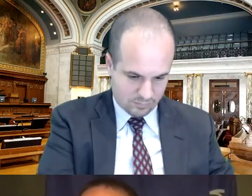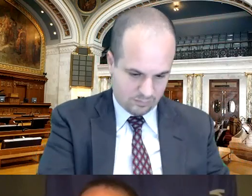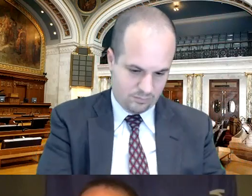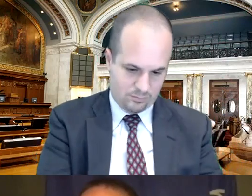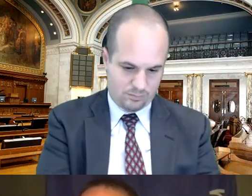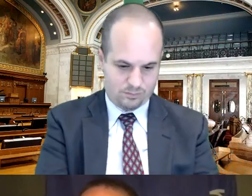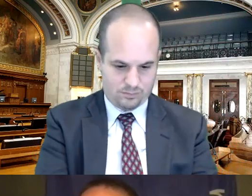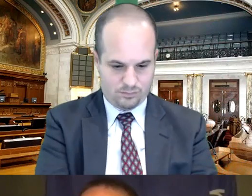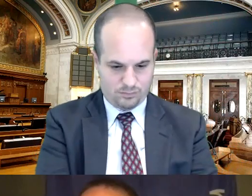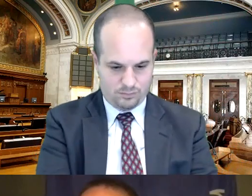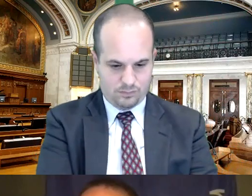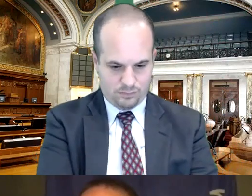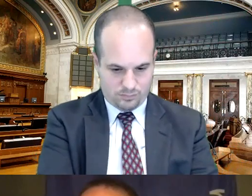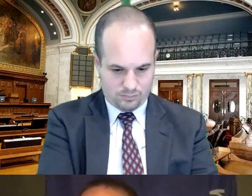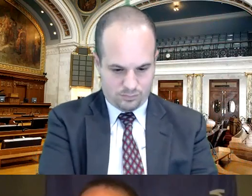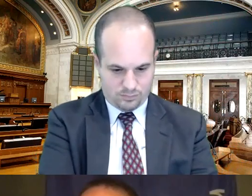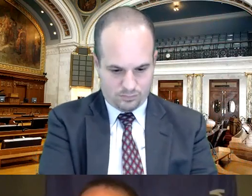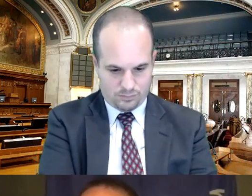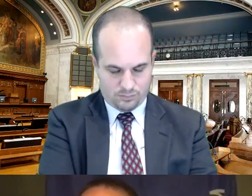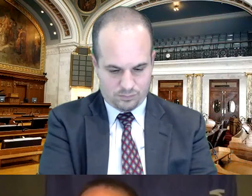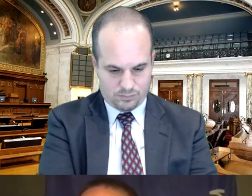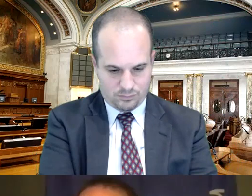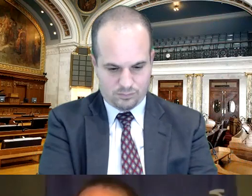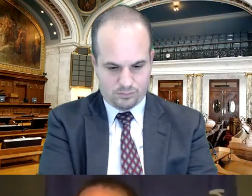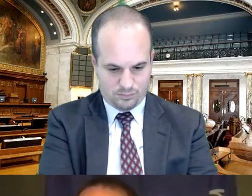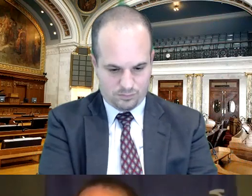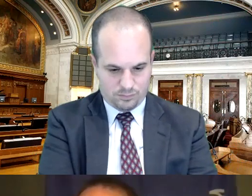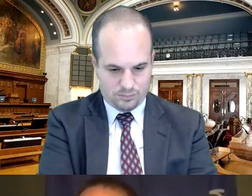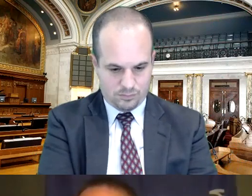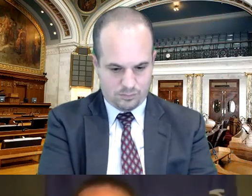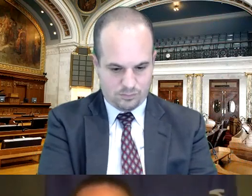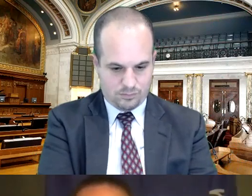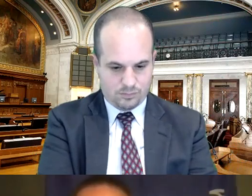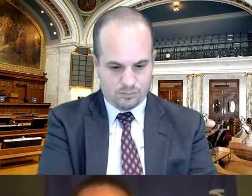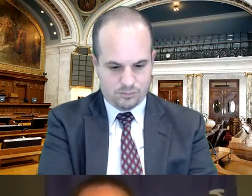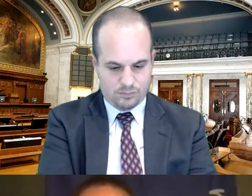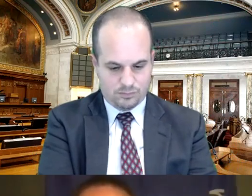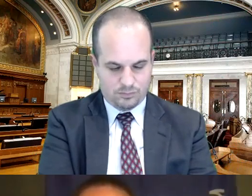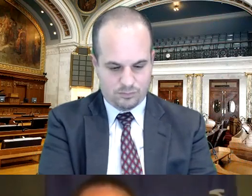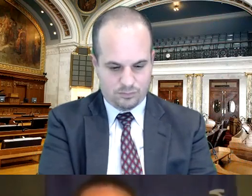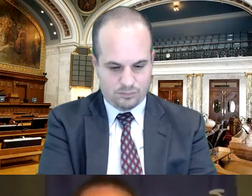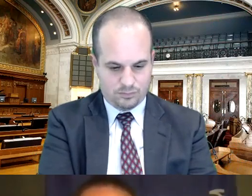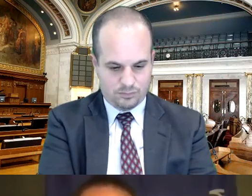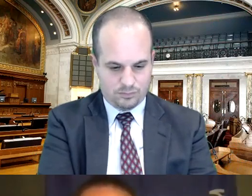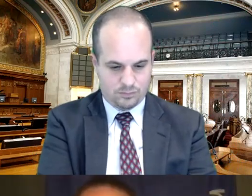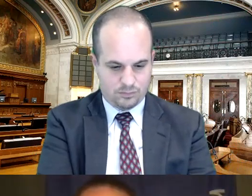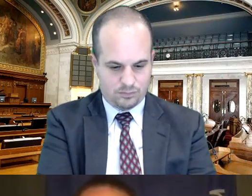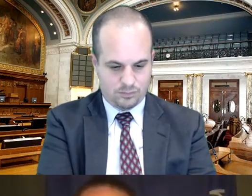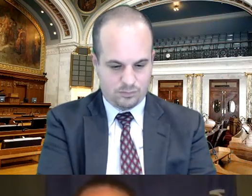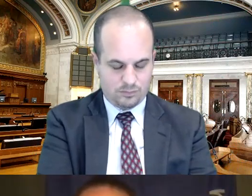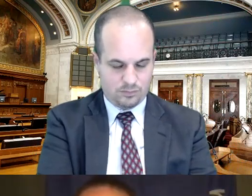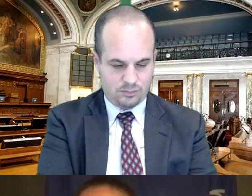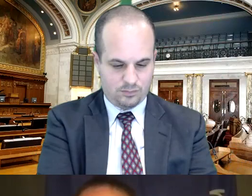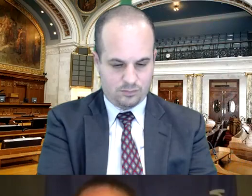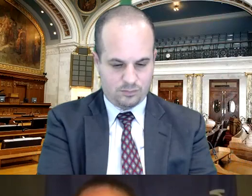needs to start also in our communities like senator larson said we need to talk to our relatives our friends our neighbors